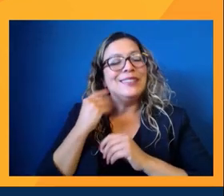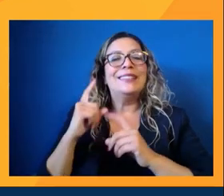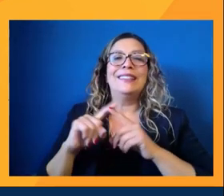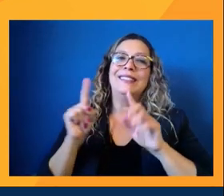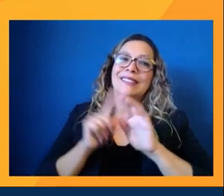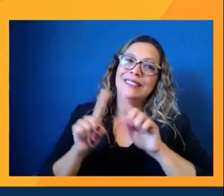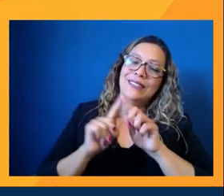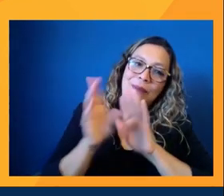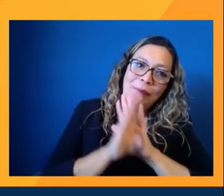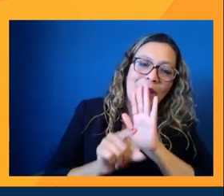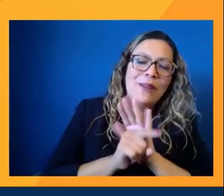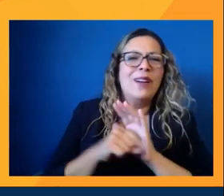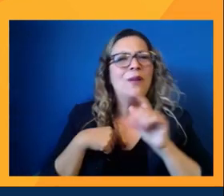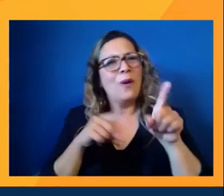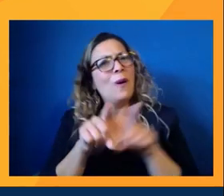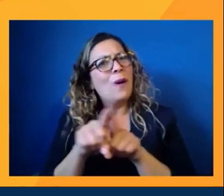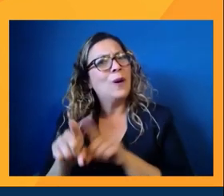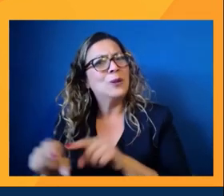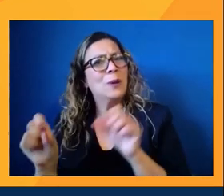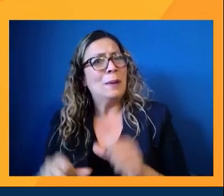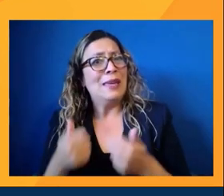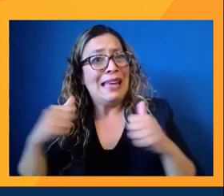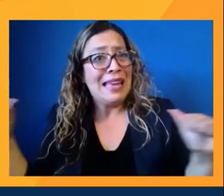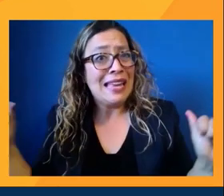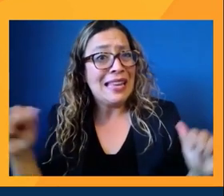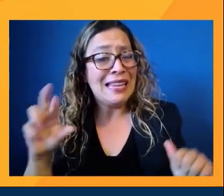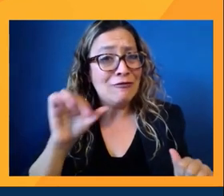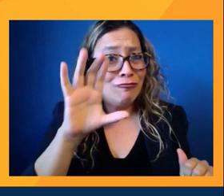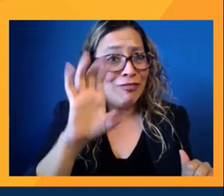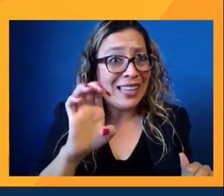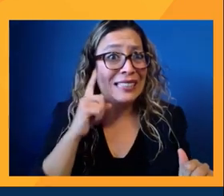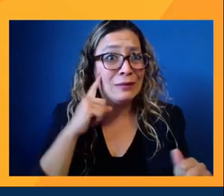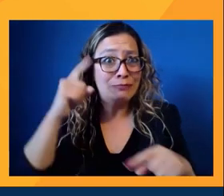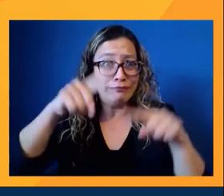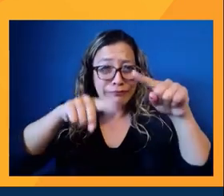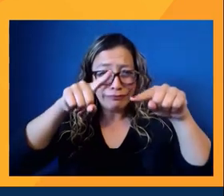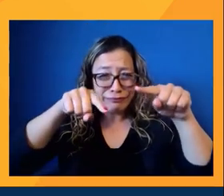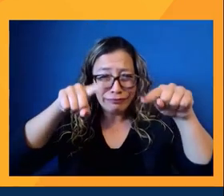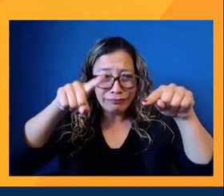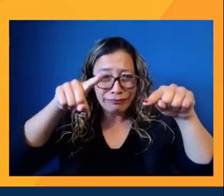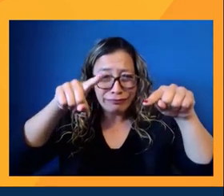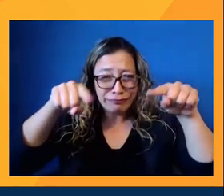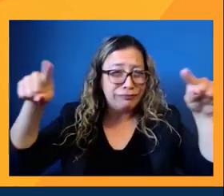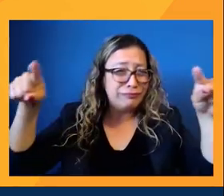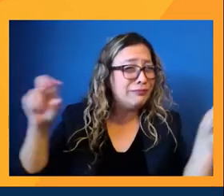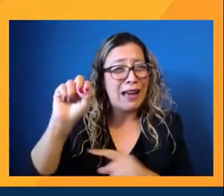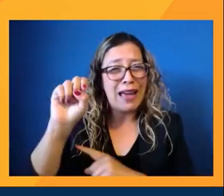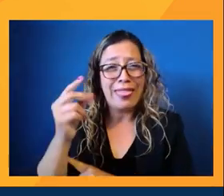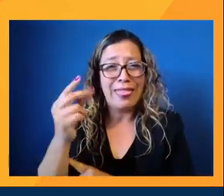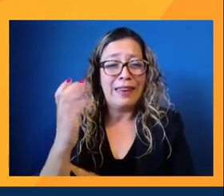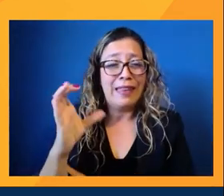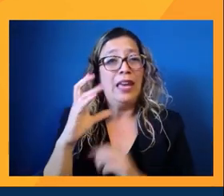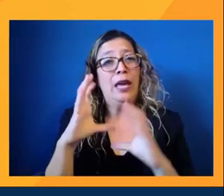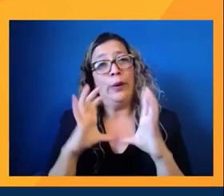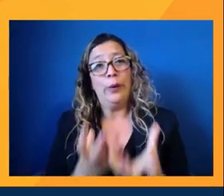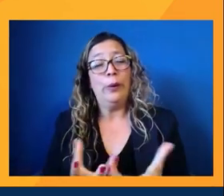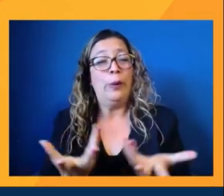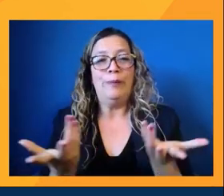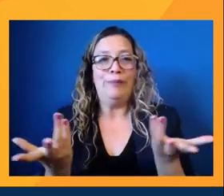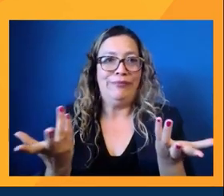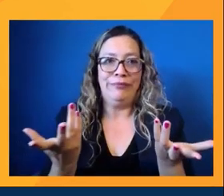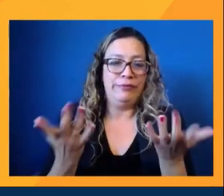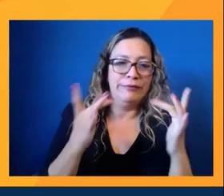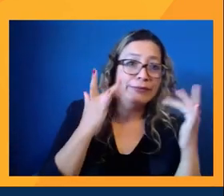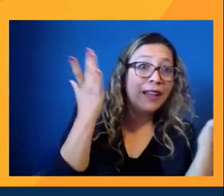can be from any race, right, because we are an ethnic group. And so it's really like the culture that